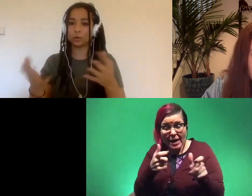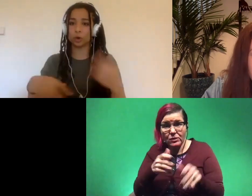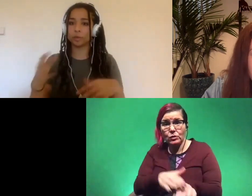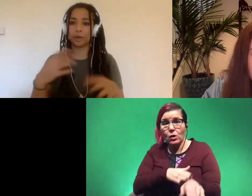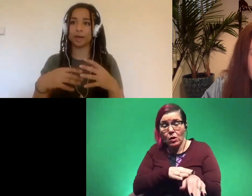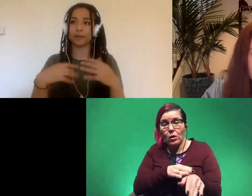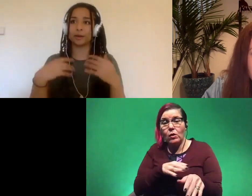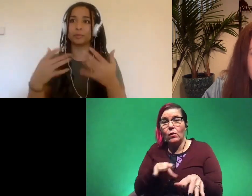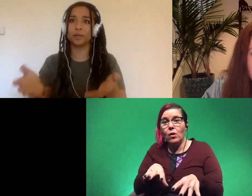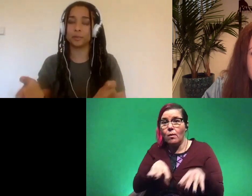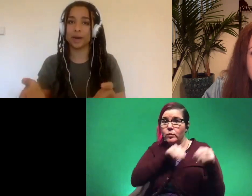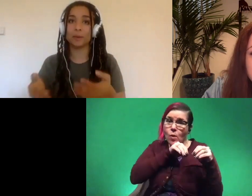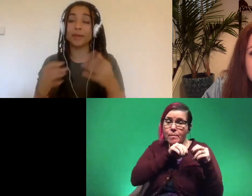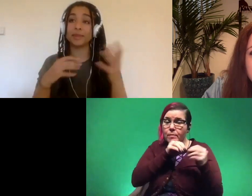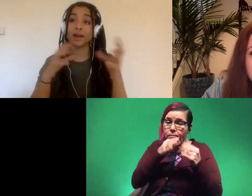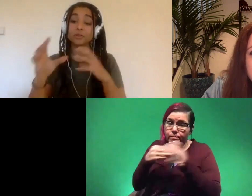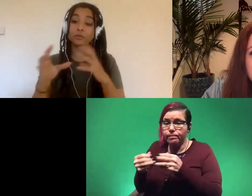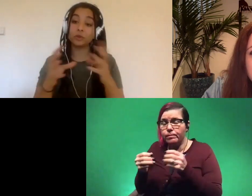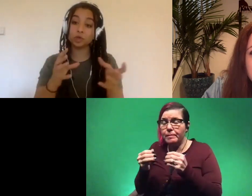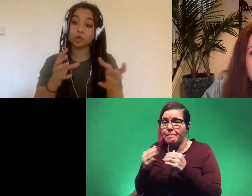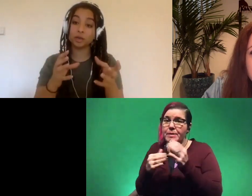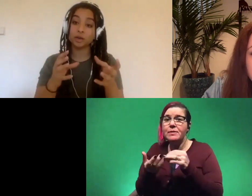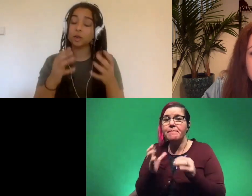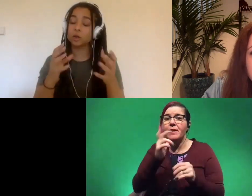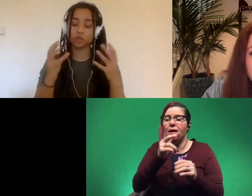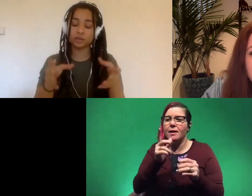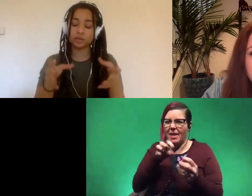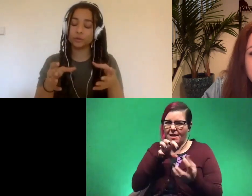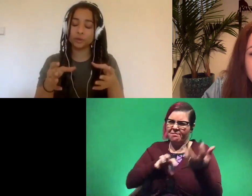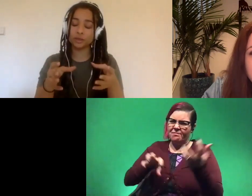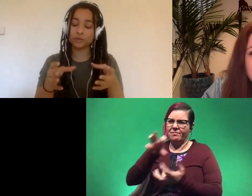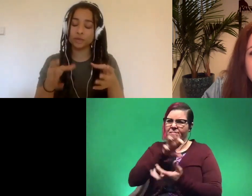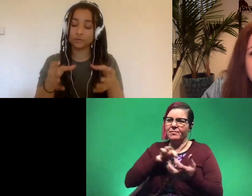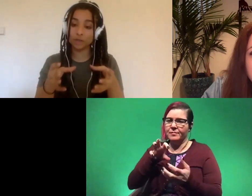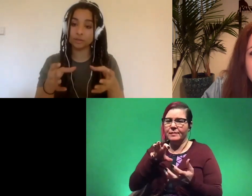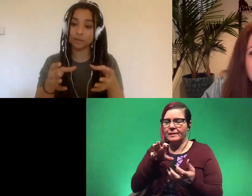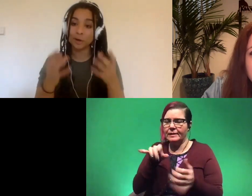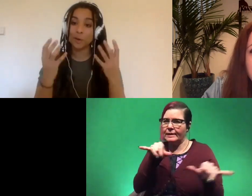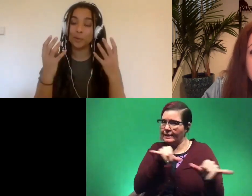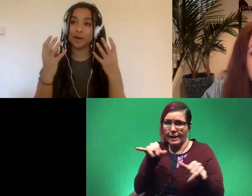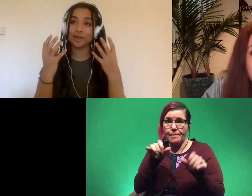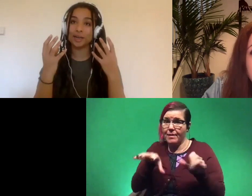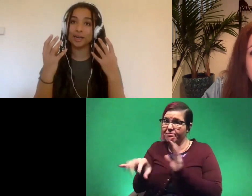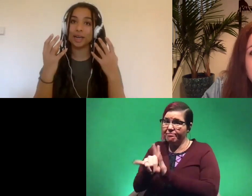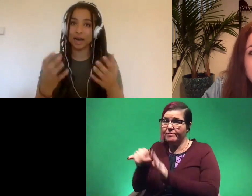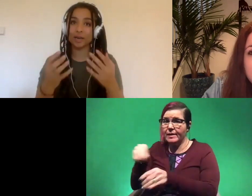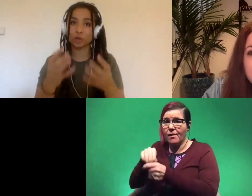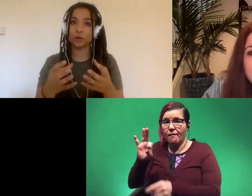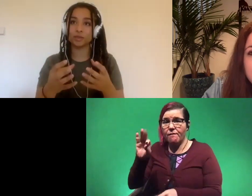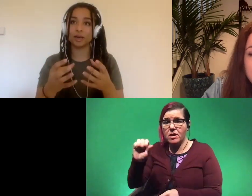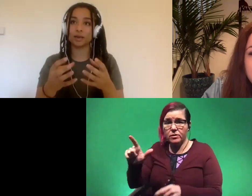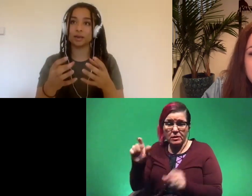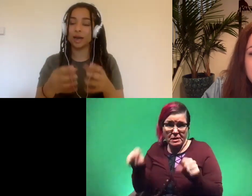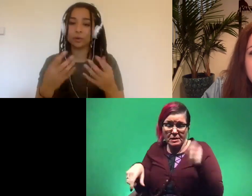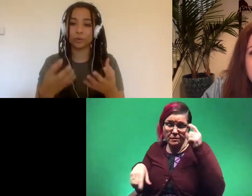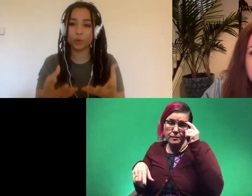resorbing and then building back up and that confusion looks just as confusing as in a fossil but it kind of shows